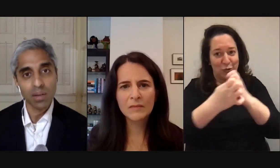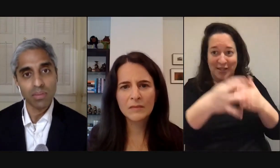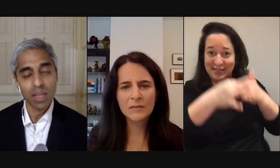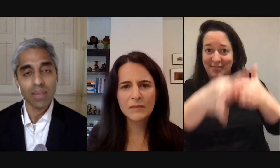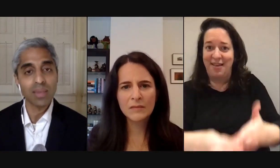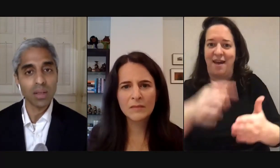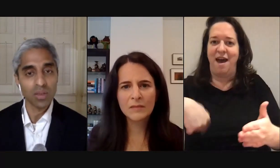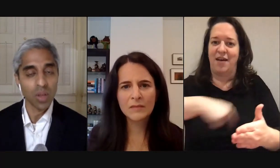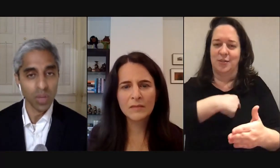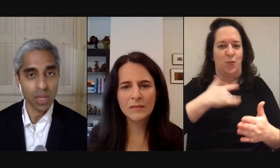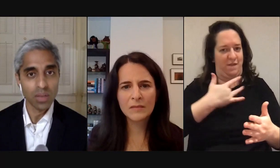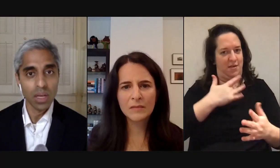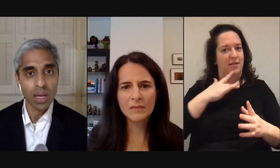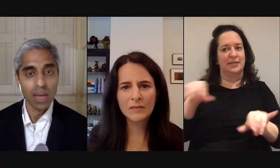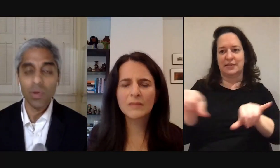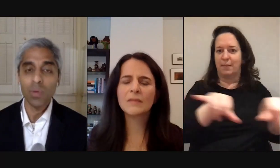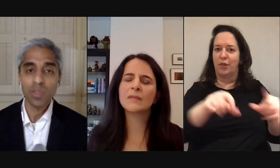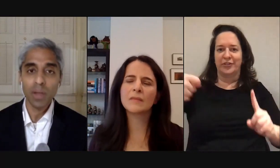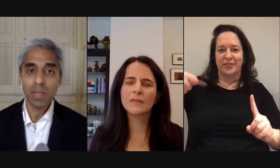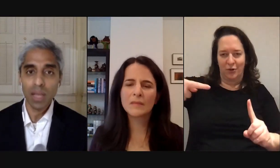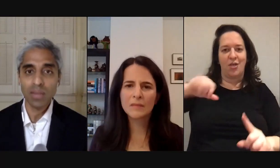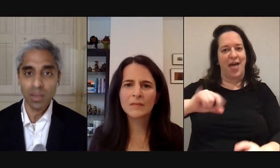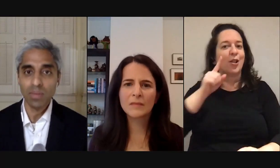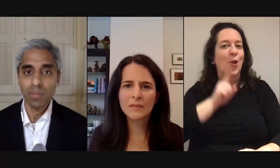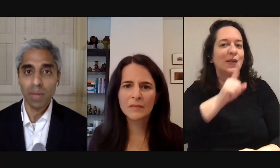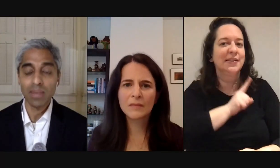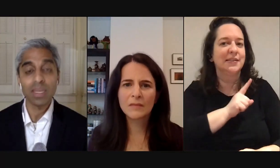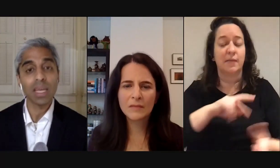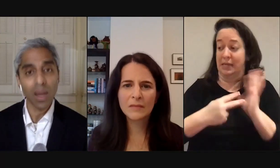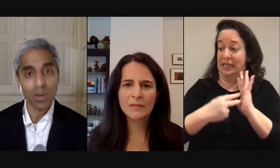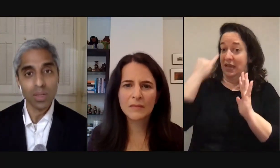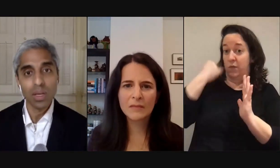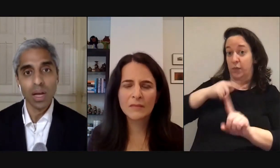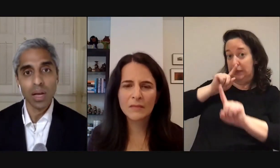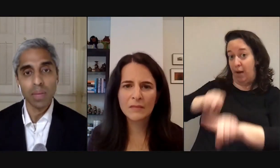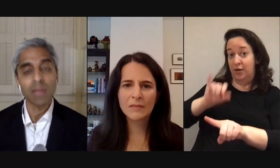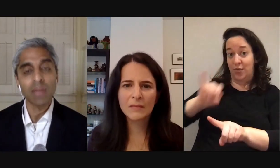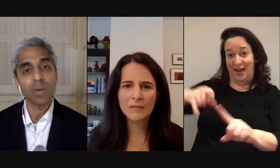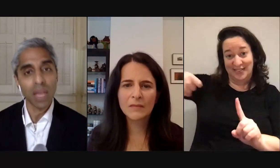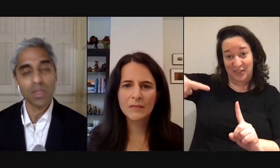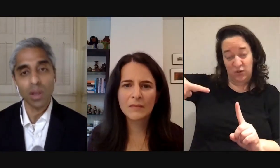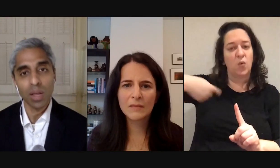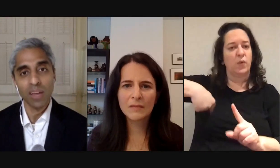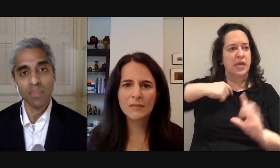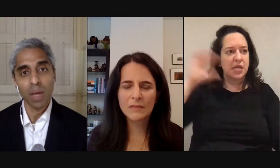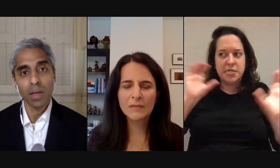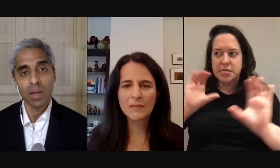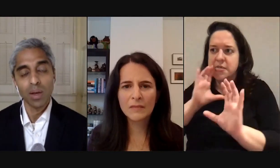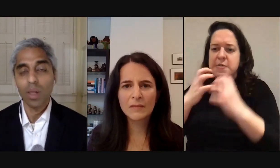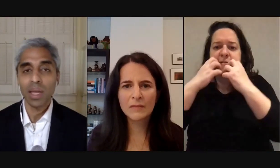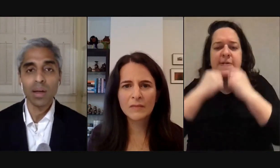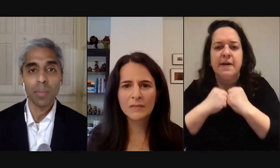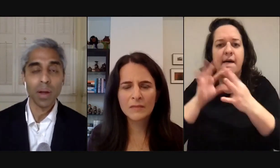similar signal and that signal is loneliness and if we respond to that signal by seeking out uh meaningful connection in our life